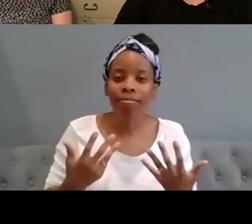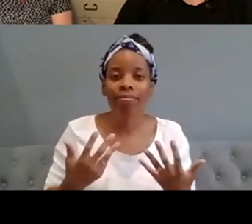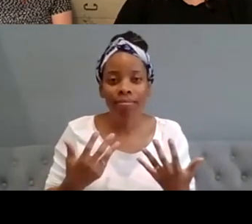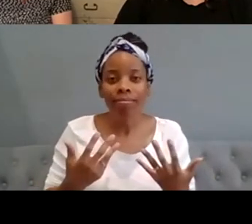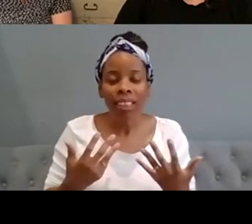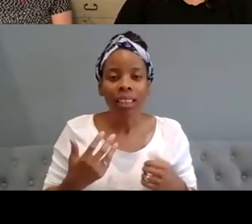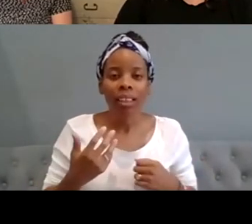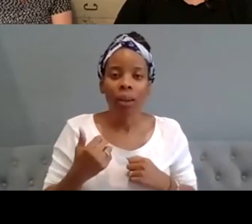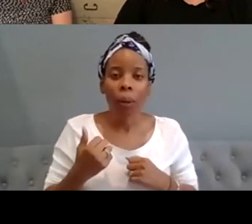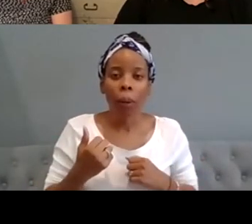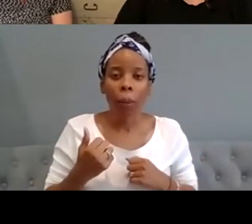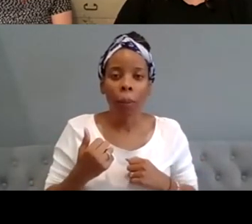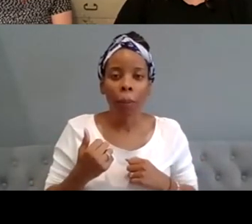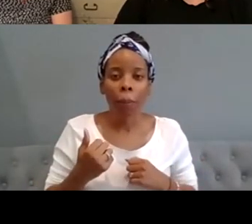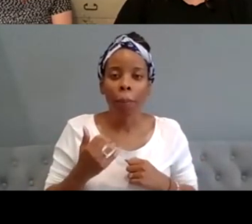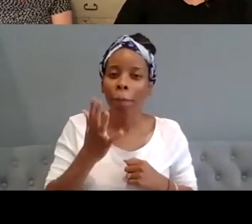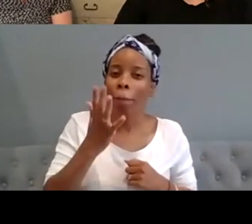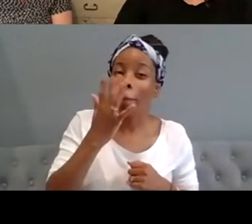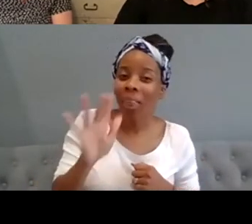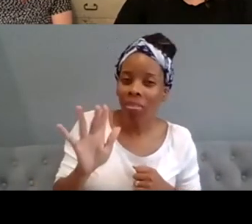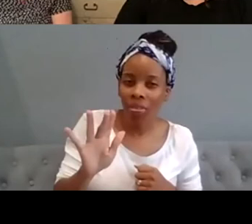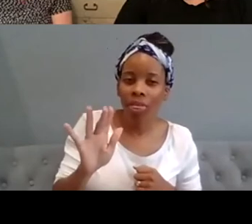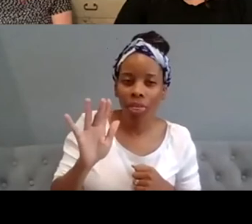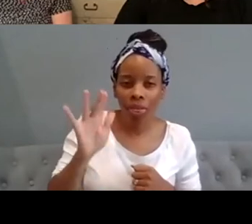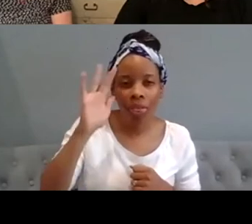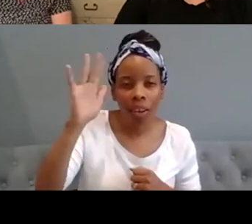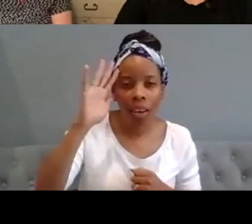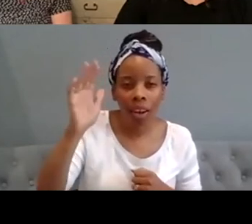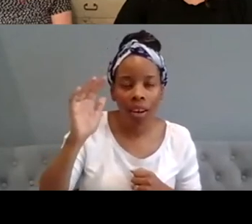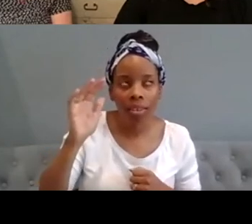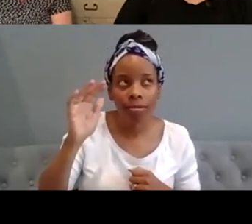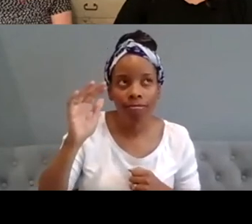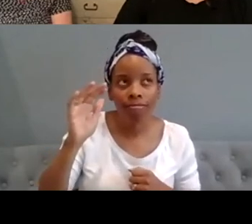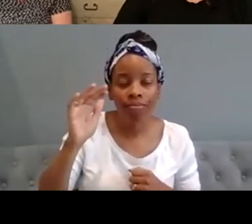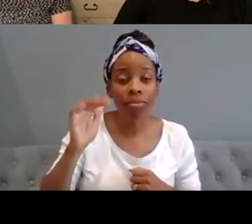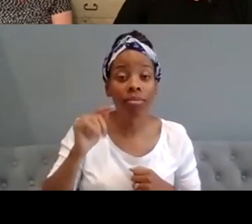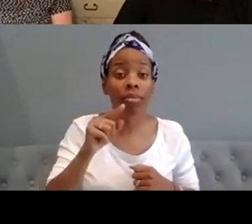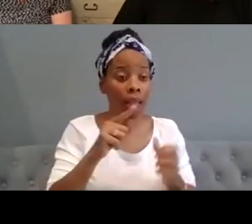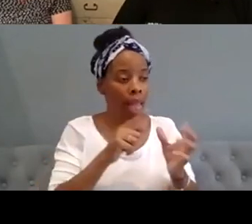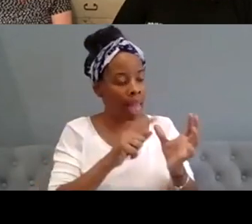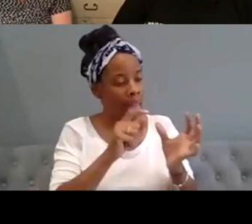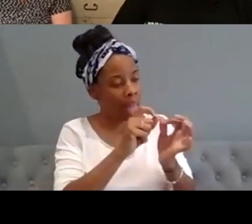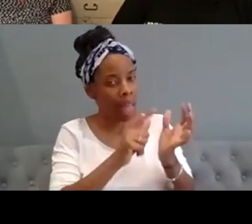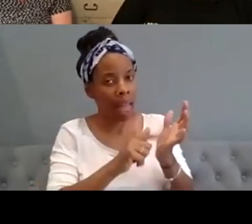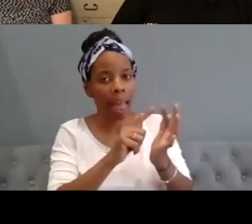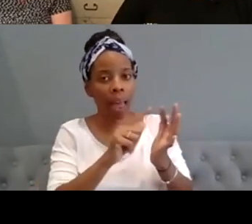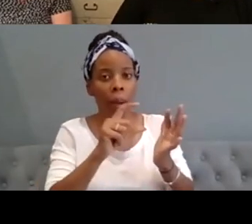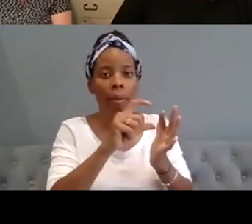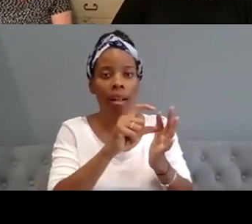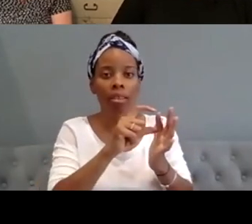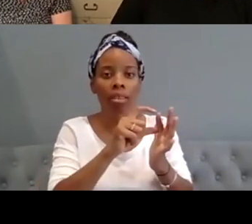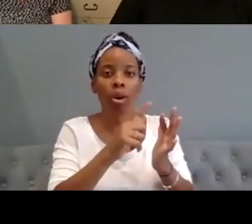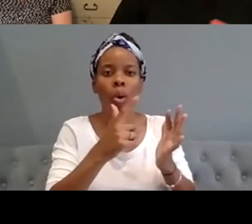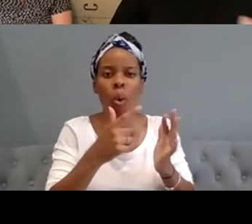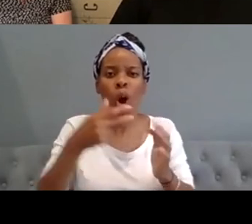um you know for want of a better word abled or or neurotypical people do